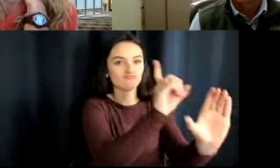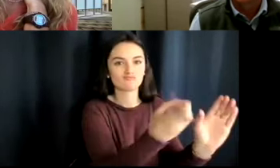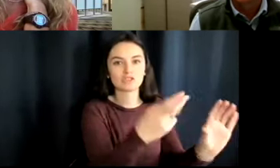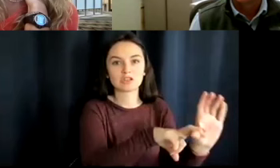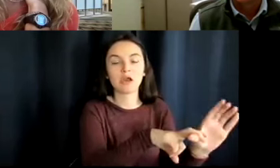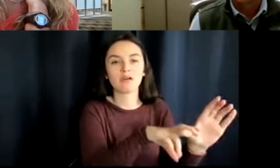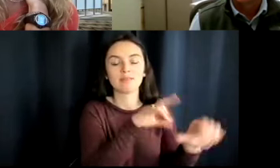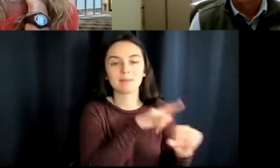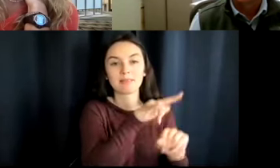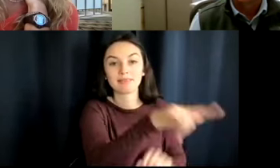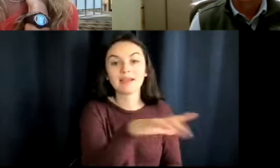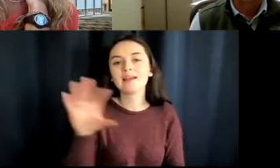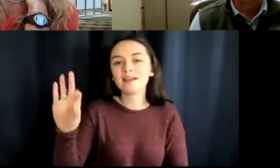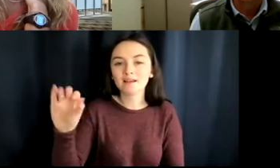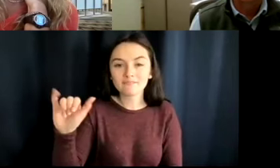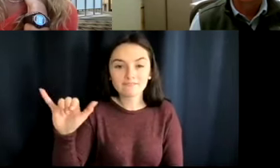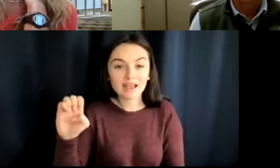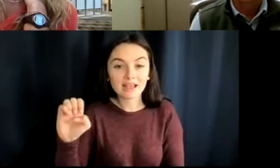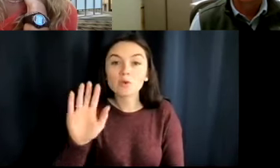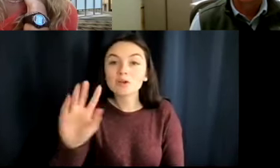to tell us what your second question was there?